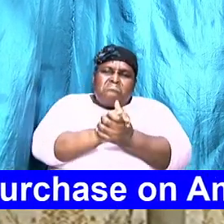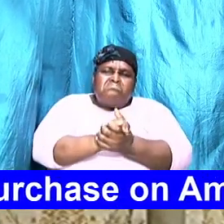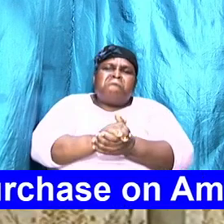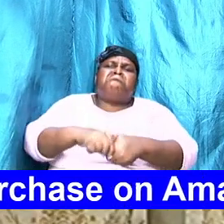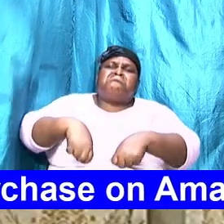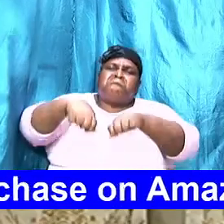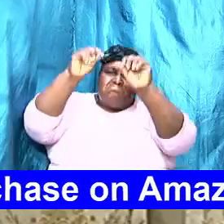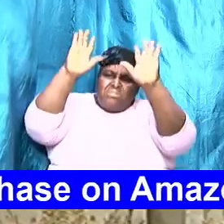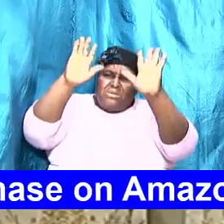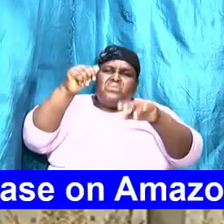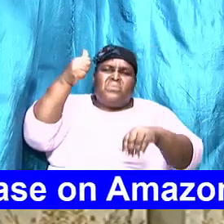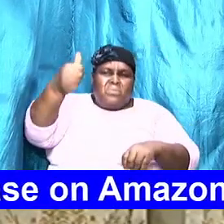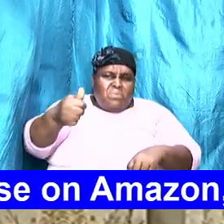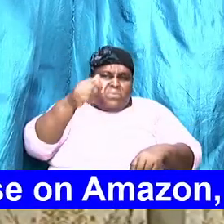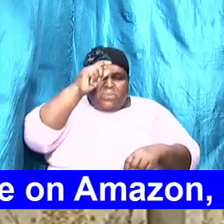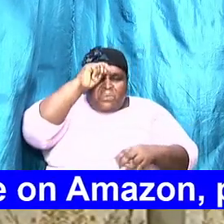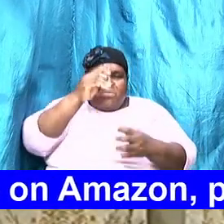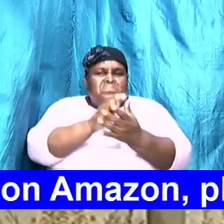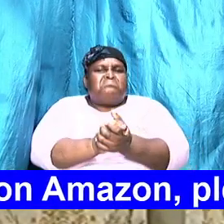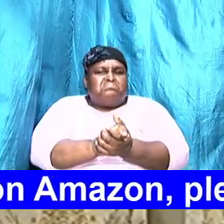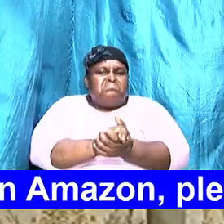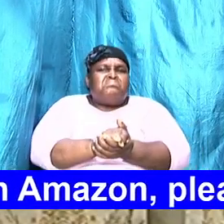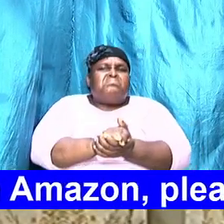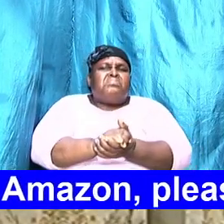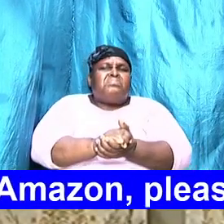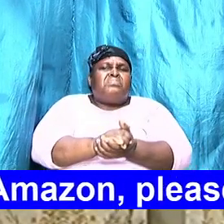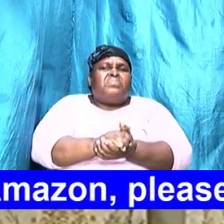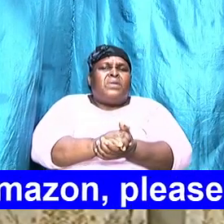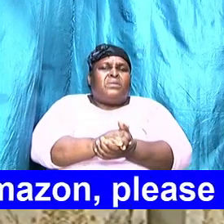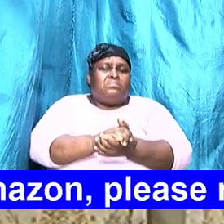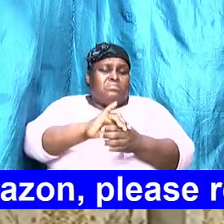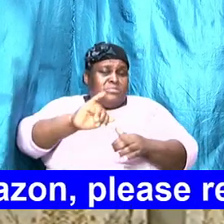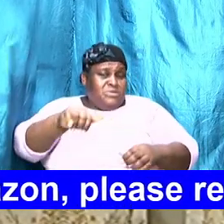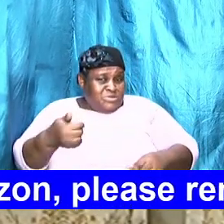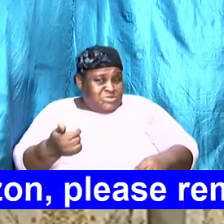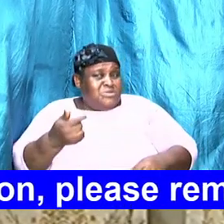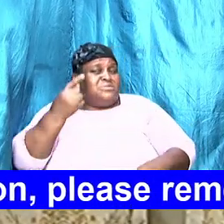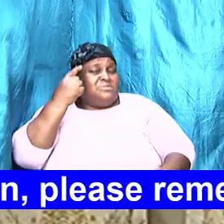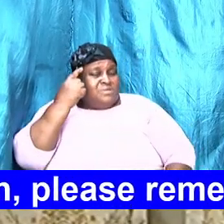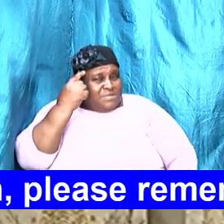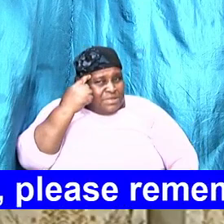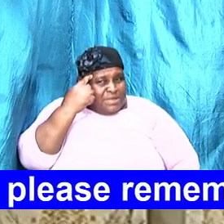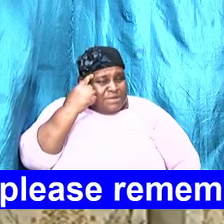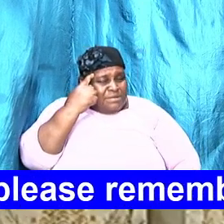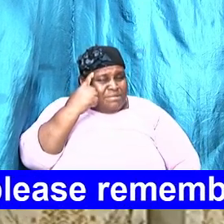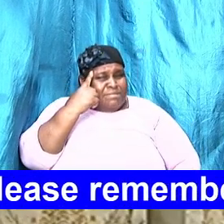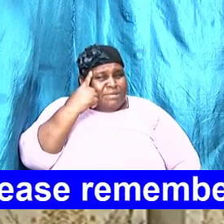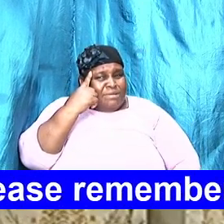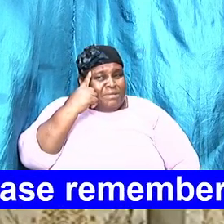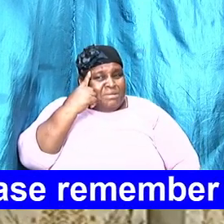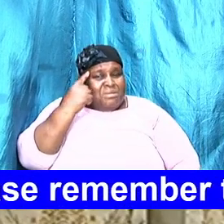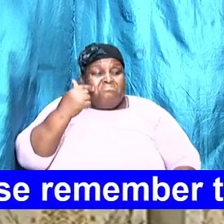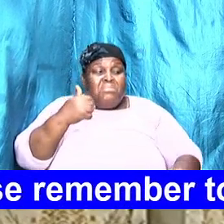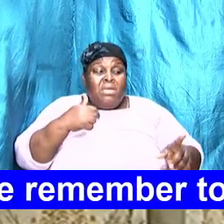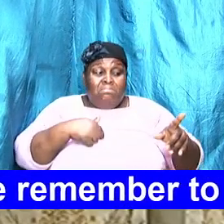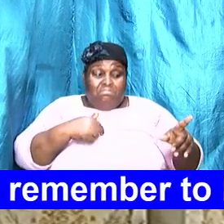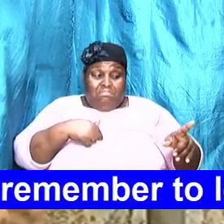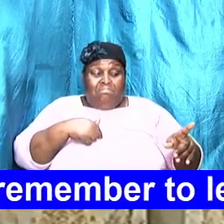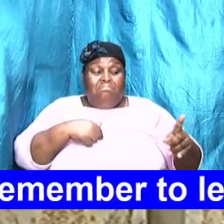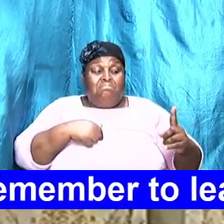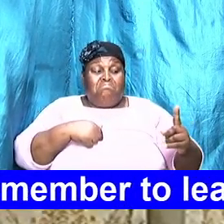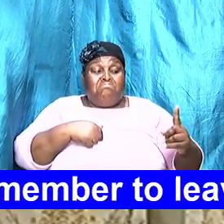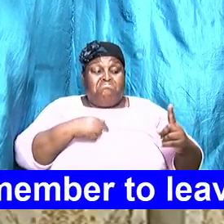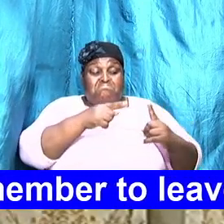outlined and we have looked at a couple of them and so forth. But just to think that I am going to be